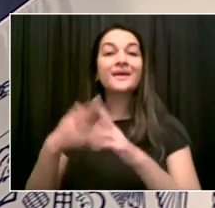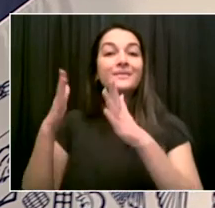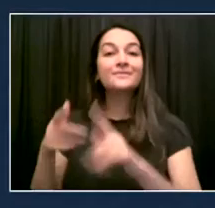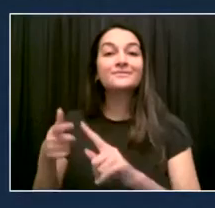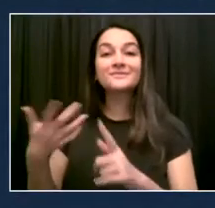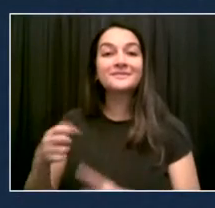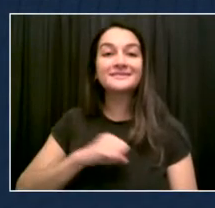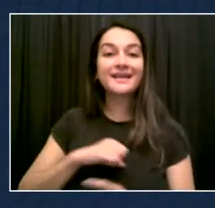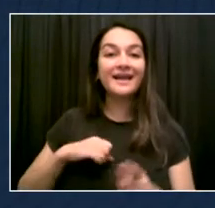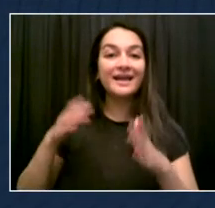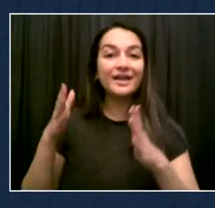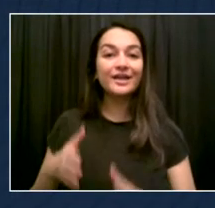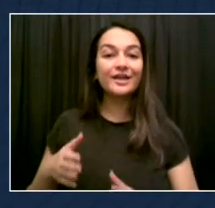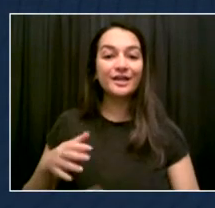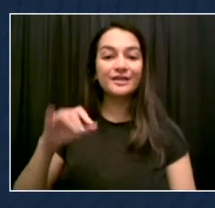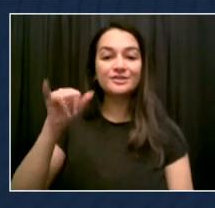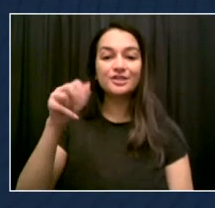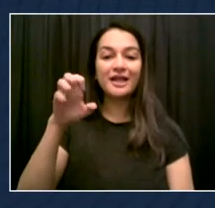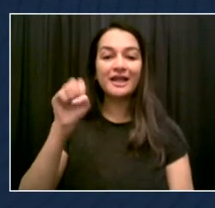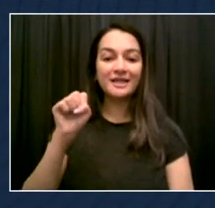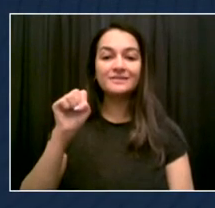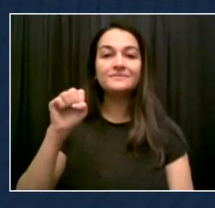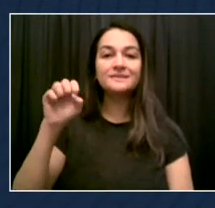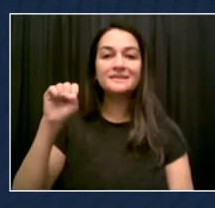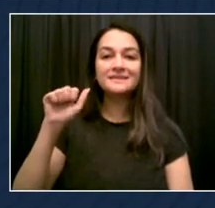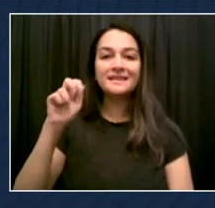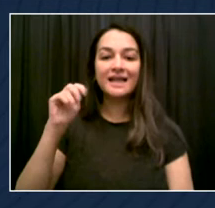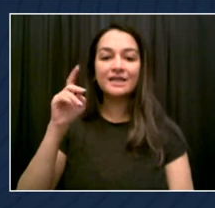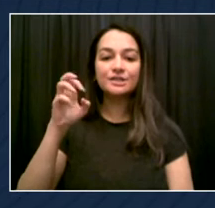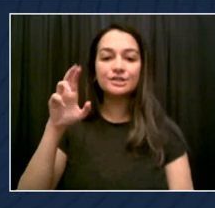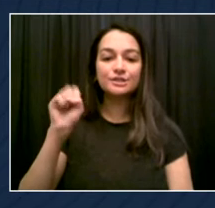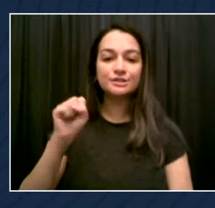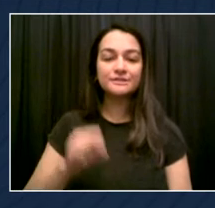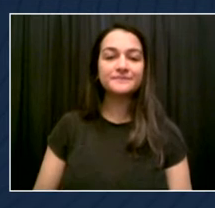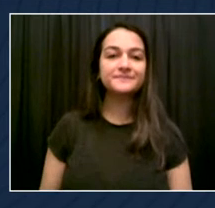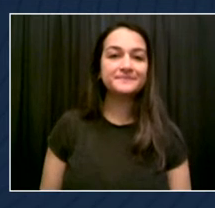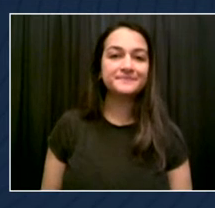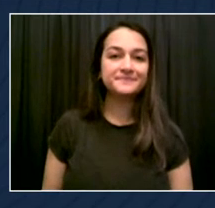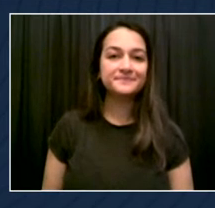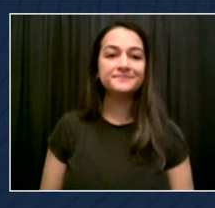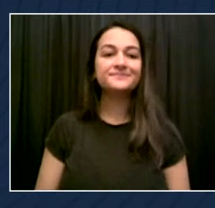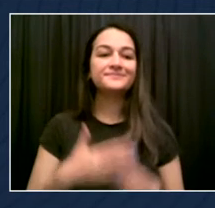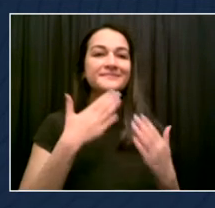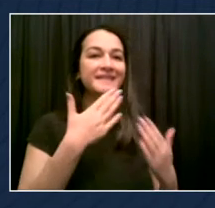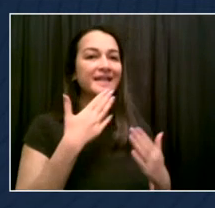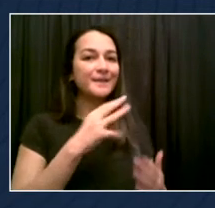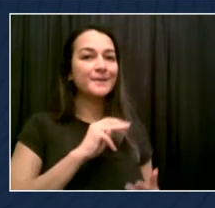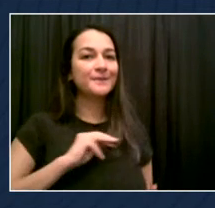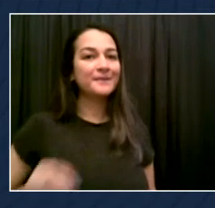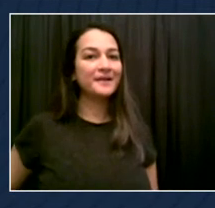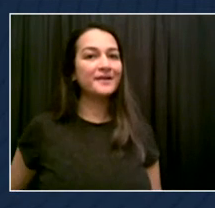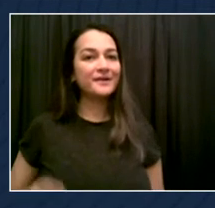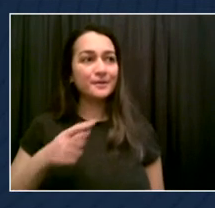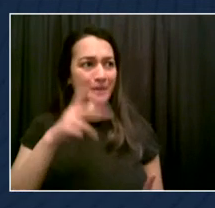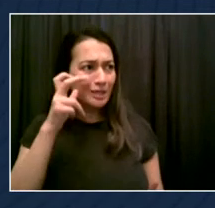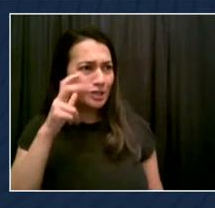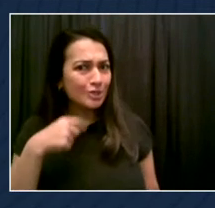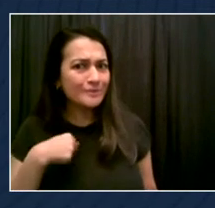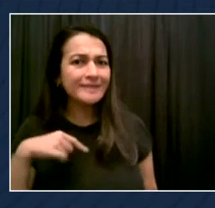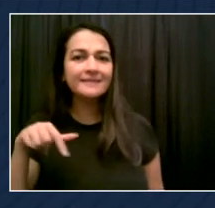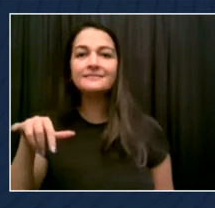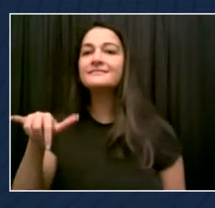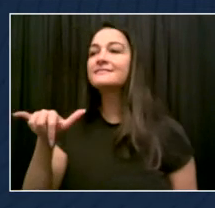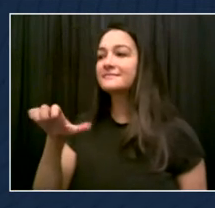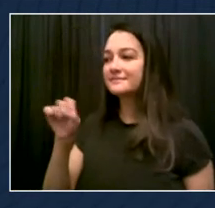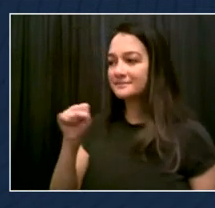Thank you, Mr. Mayor. Thank you, Mr. Mayor. I trust you can hear me, sir. Yes, we can indeed, Senator. And we have a beautiful picture of you up on the